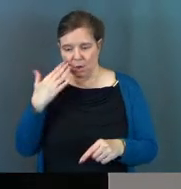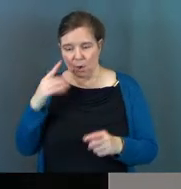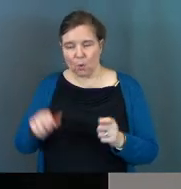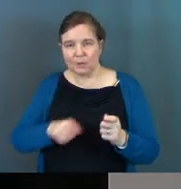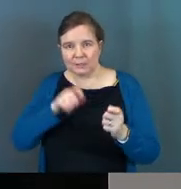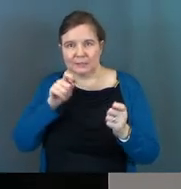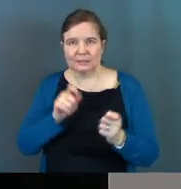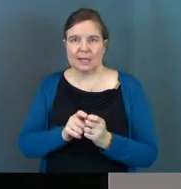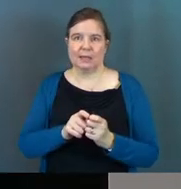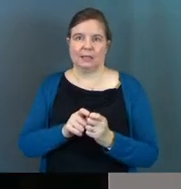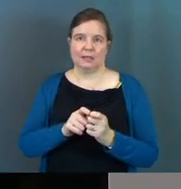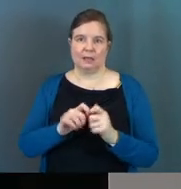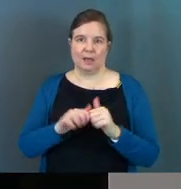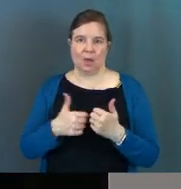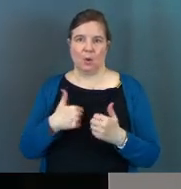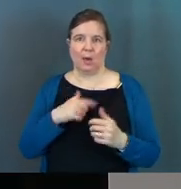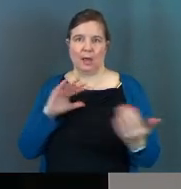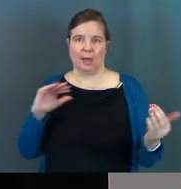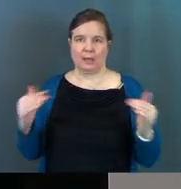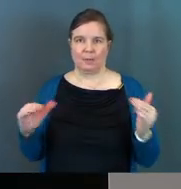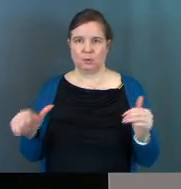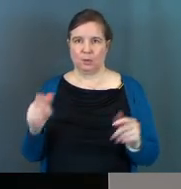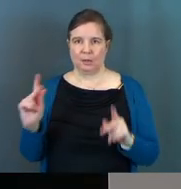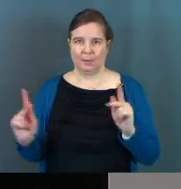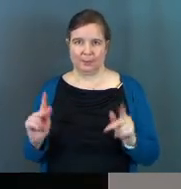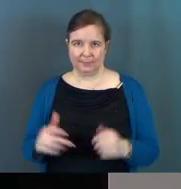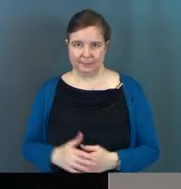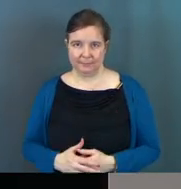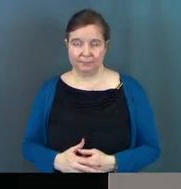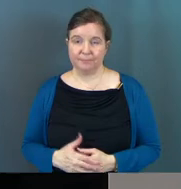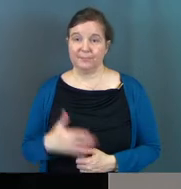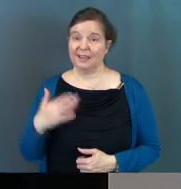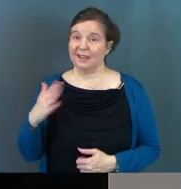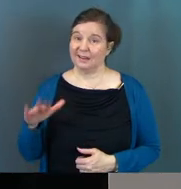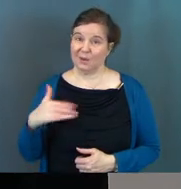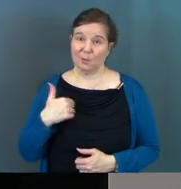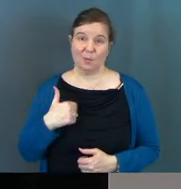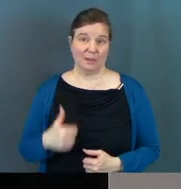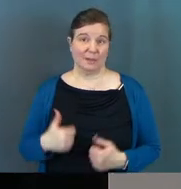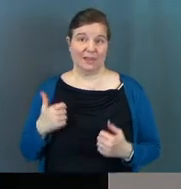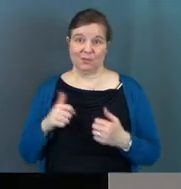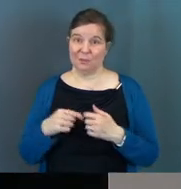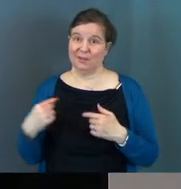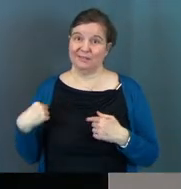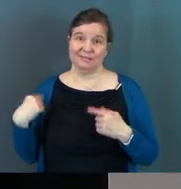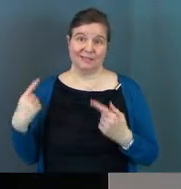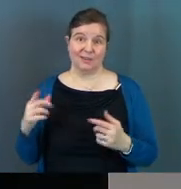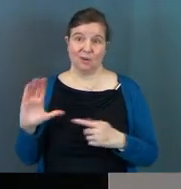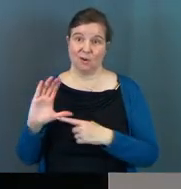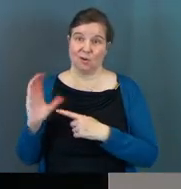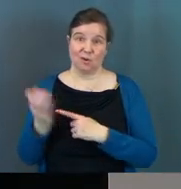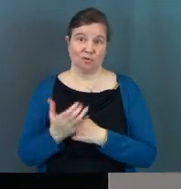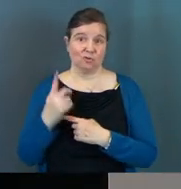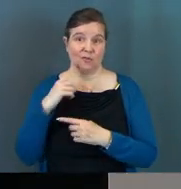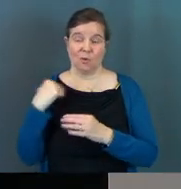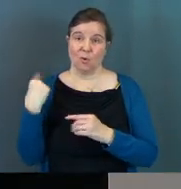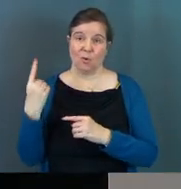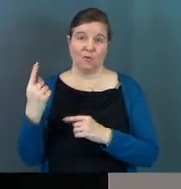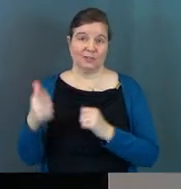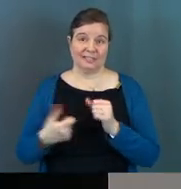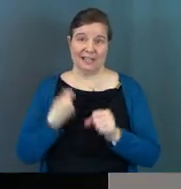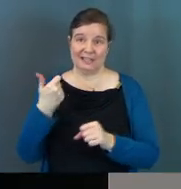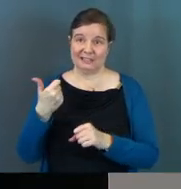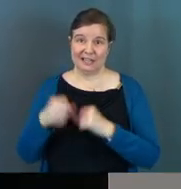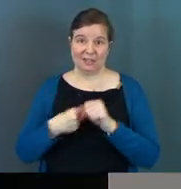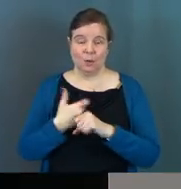know exactly how I compare to other people. And guys, we've been living with this in our culture for over a